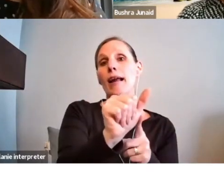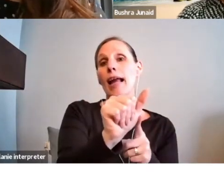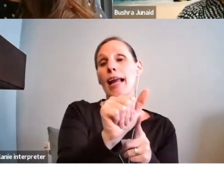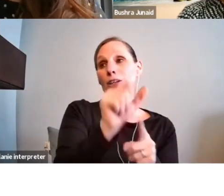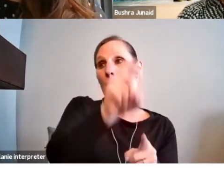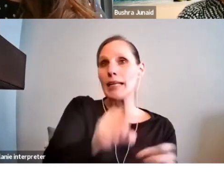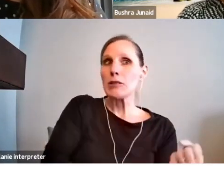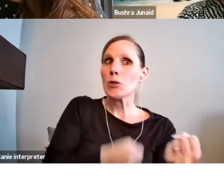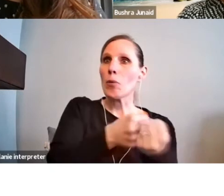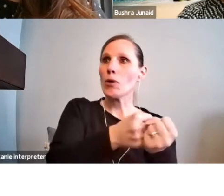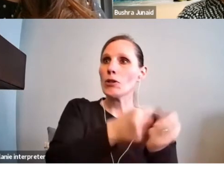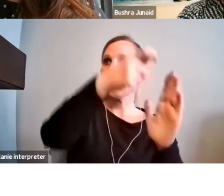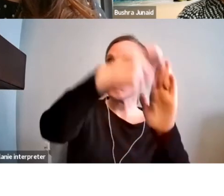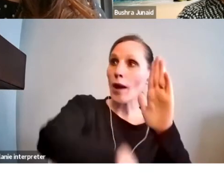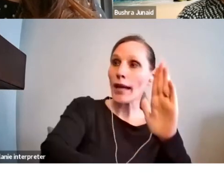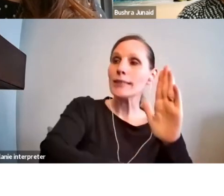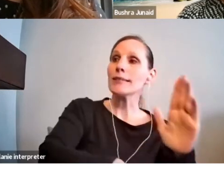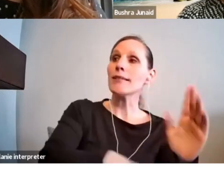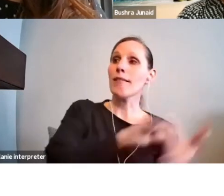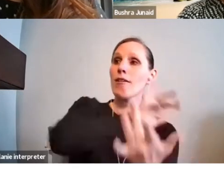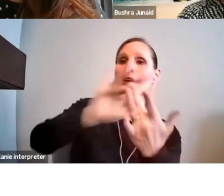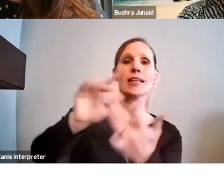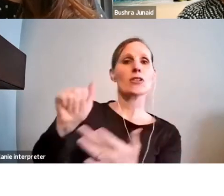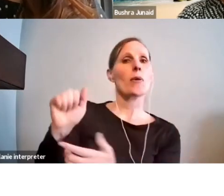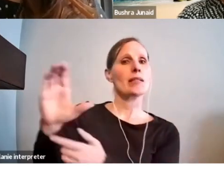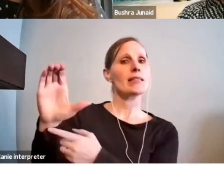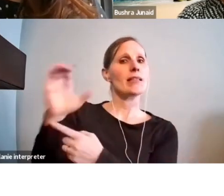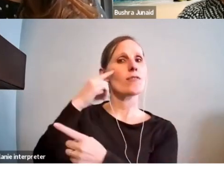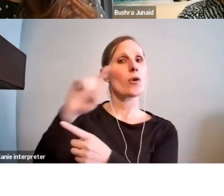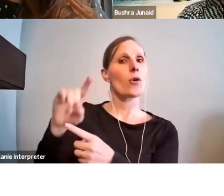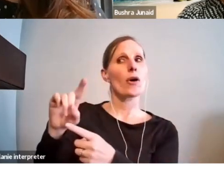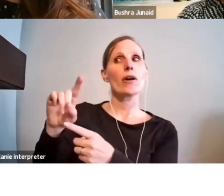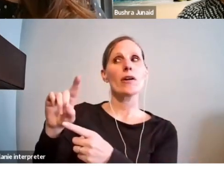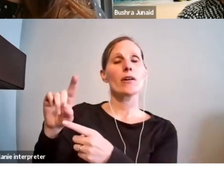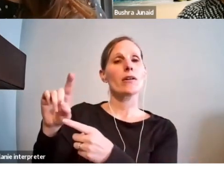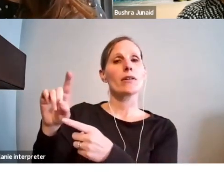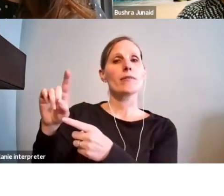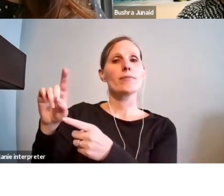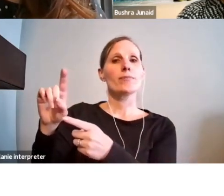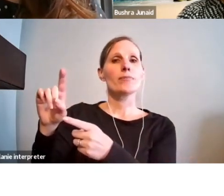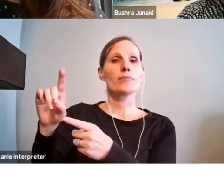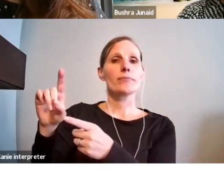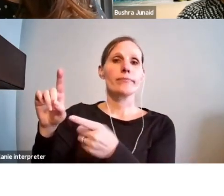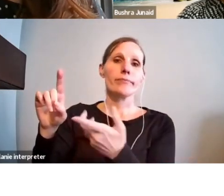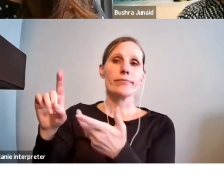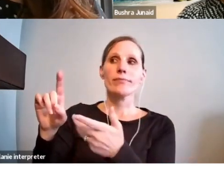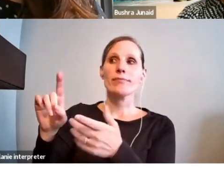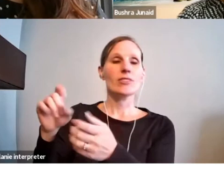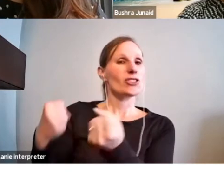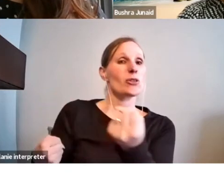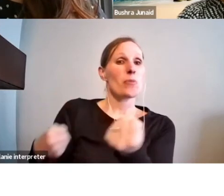touch with the OEC to apply for application support to help you offset those costs.